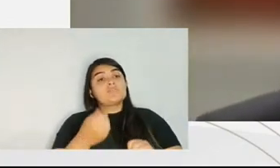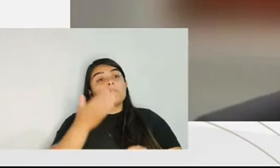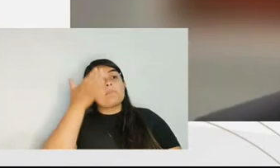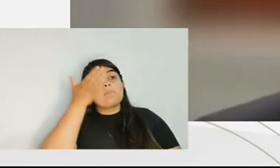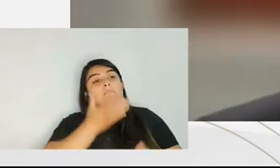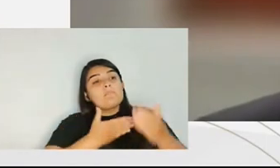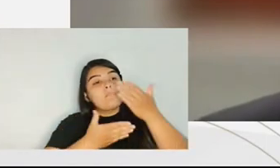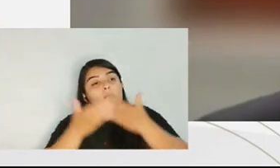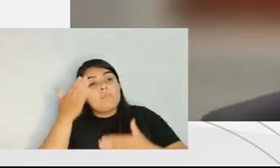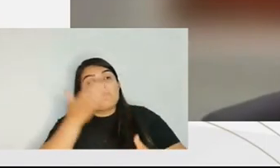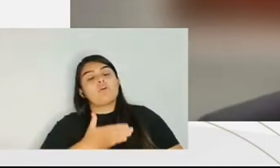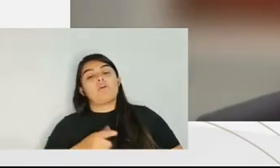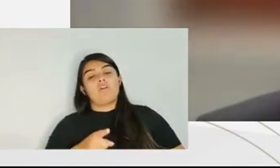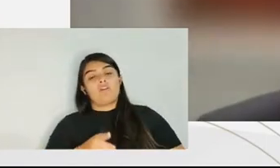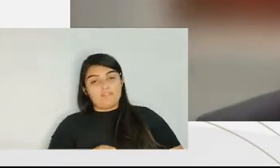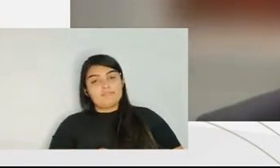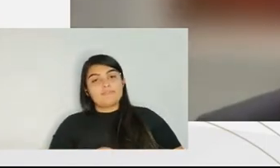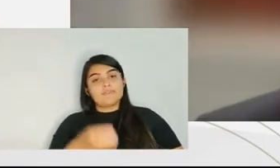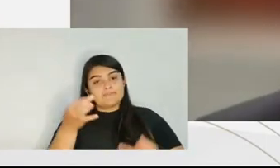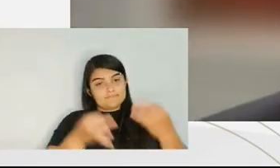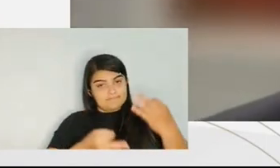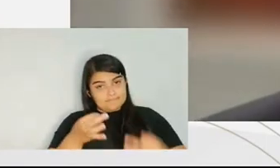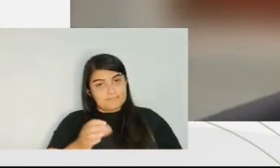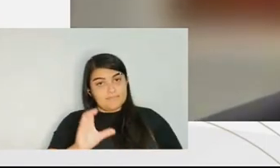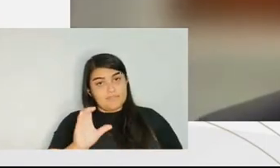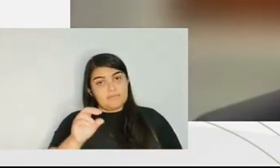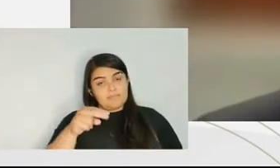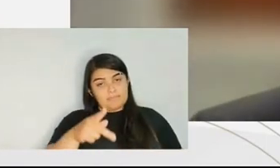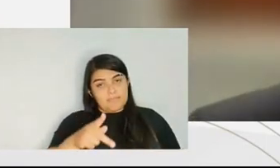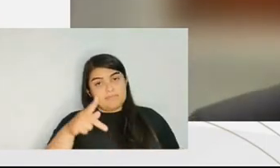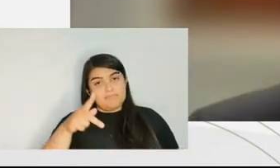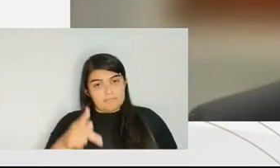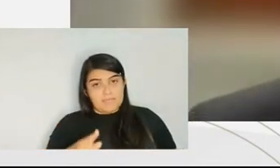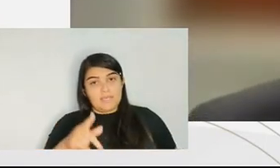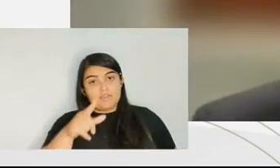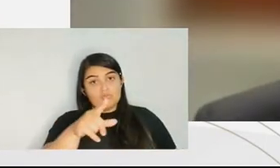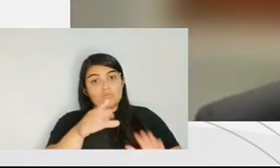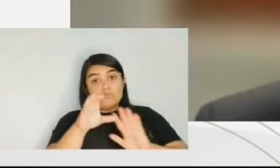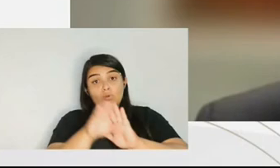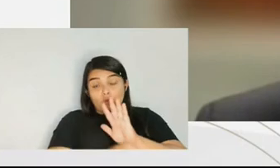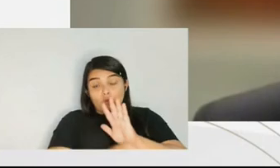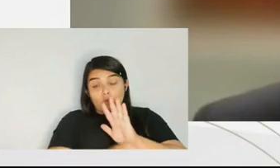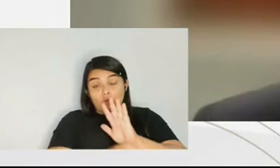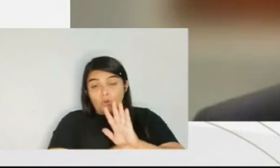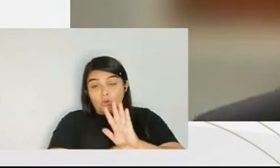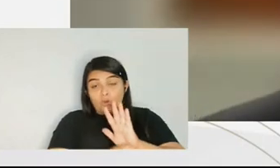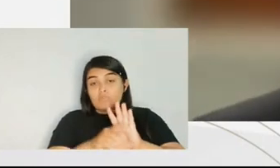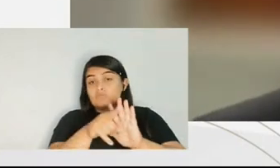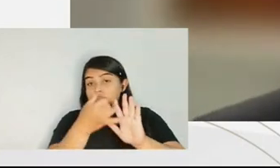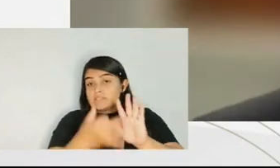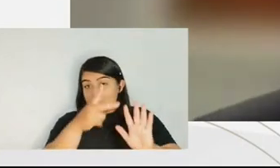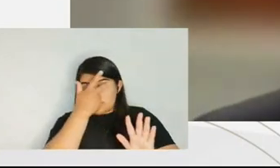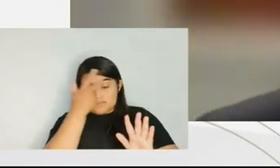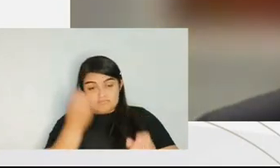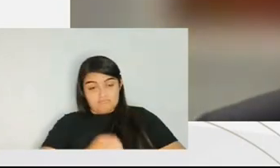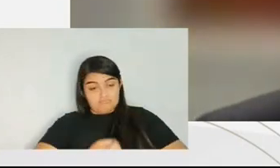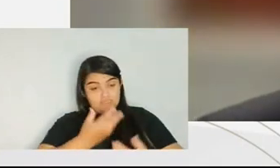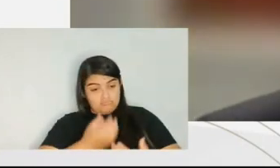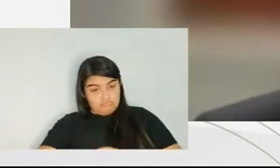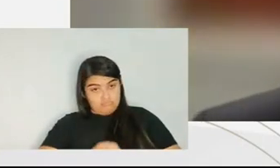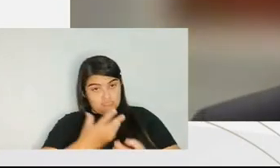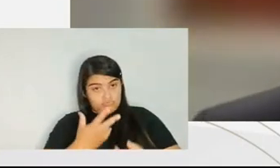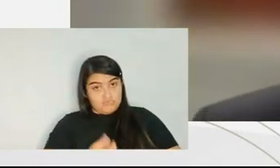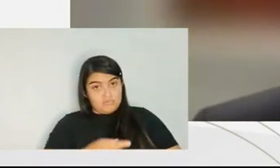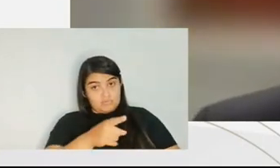the judicial proof. So, the text of this code says if there